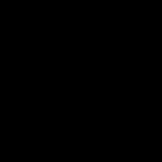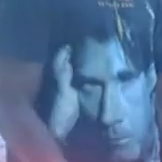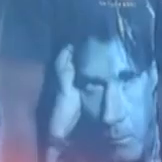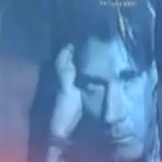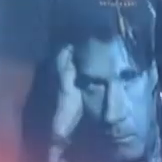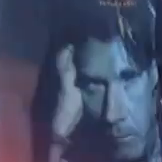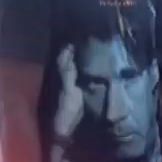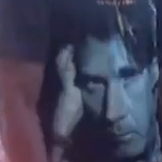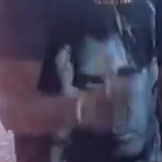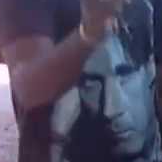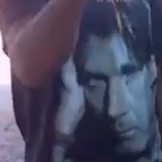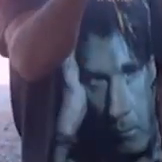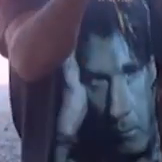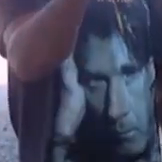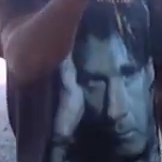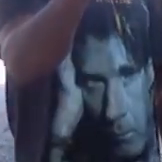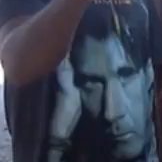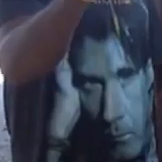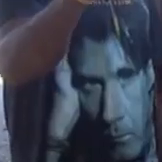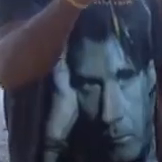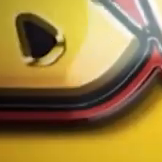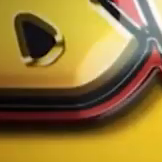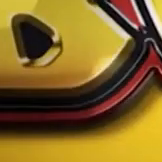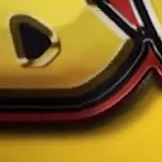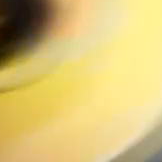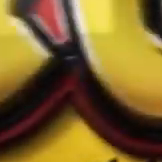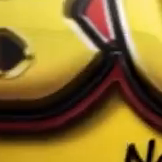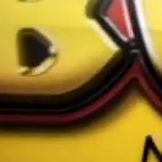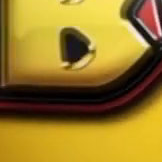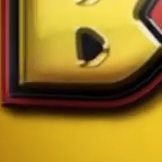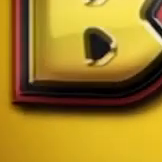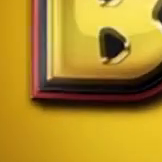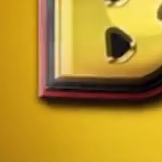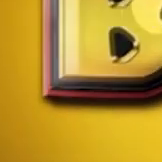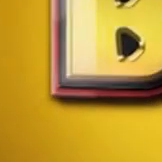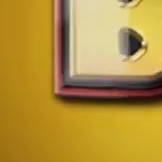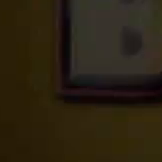BULA FM No.2 NSR BULA FM No.2 NSR